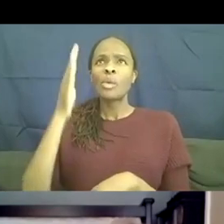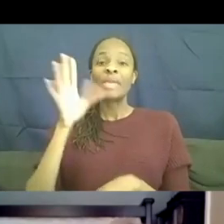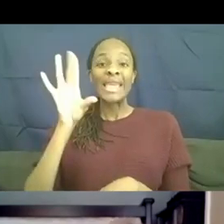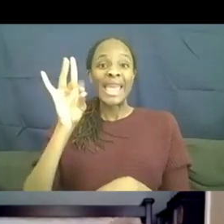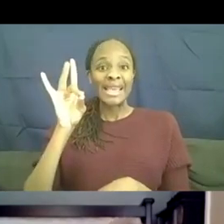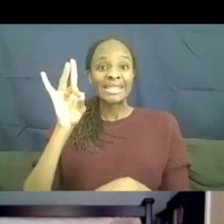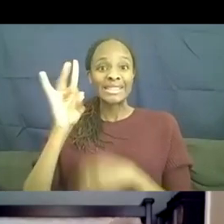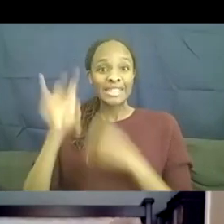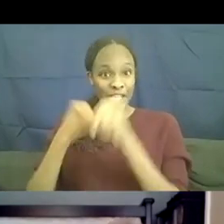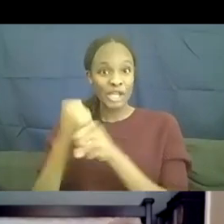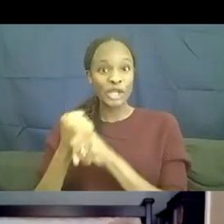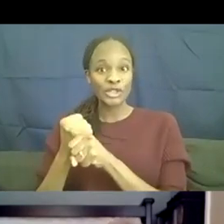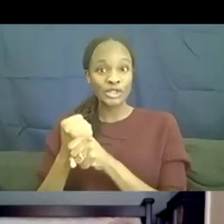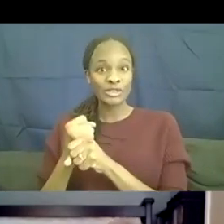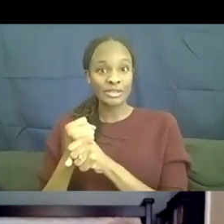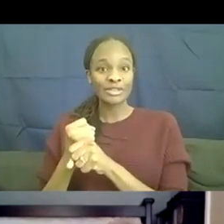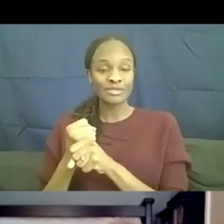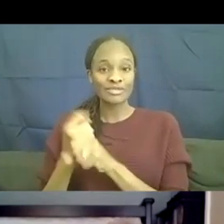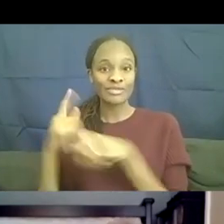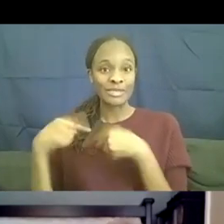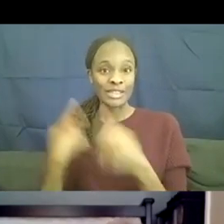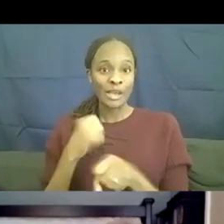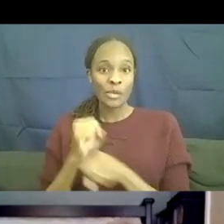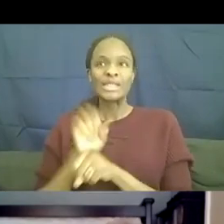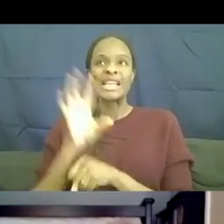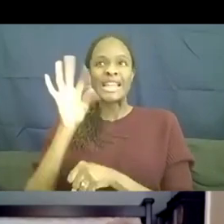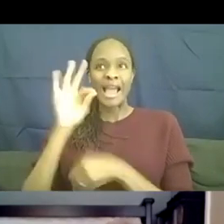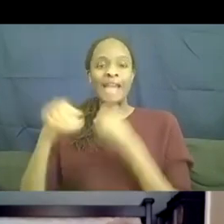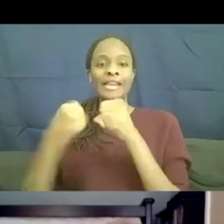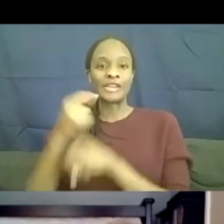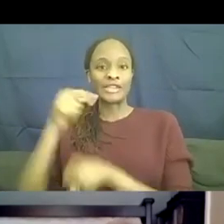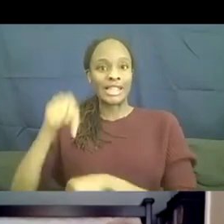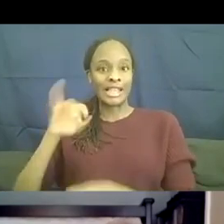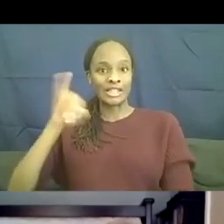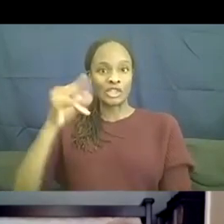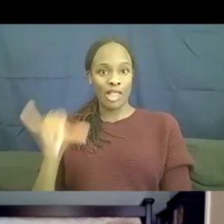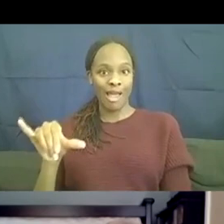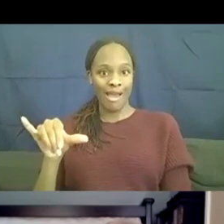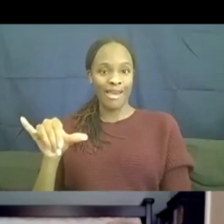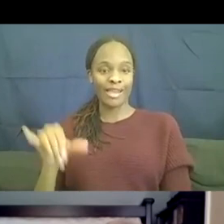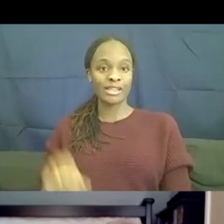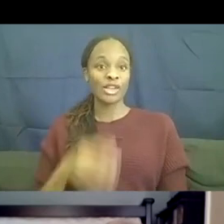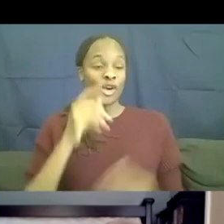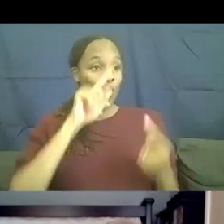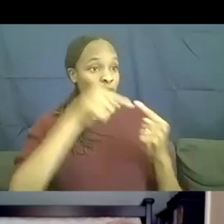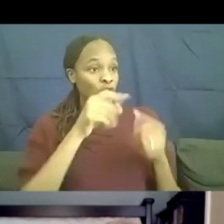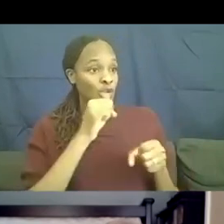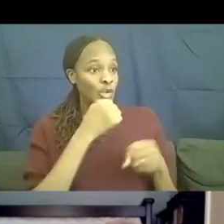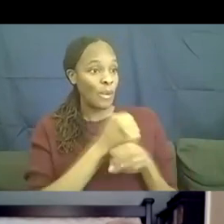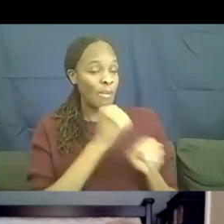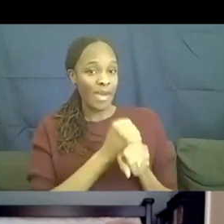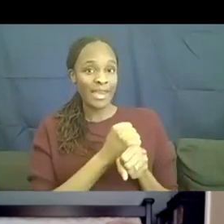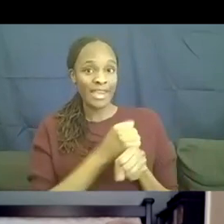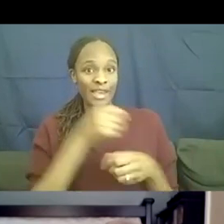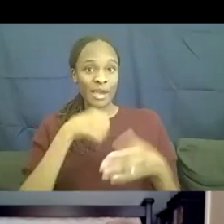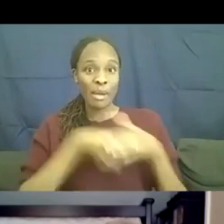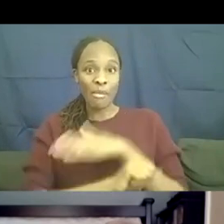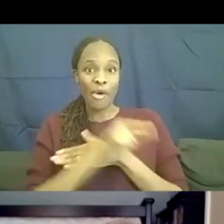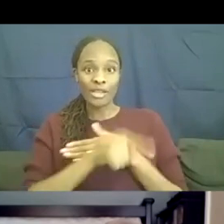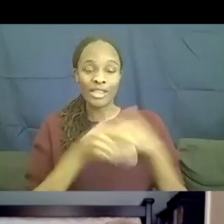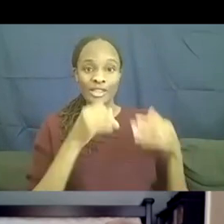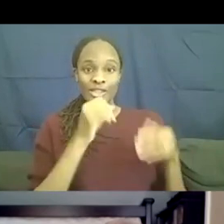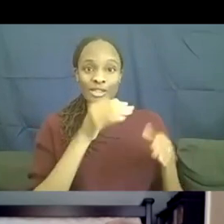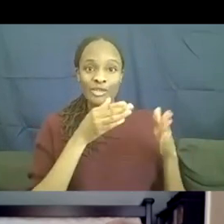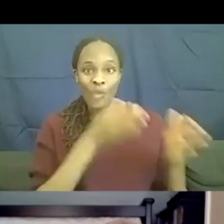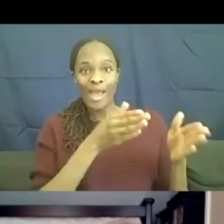and it's going to be nine years this July. Yeah. So when you were making born this way, you almost had two jobs. You had your regular job